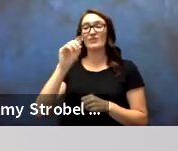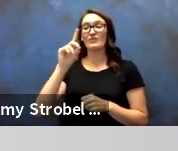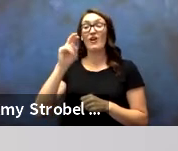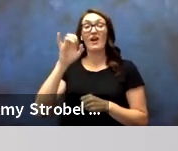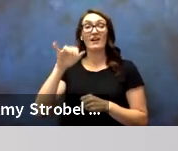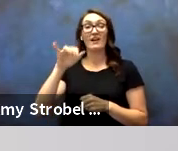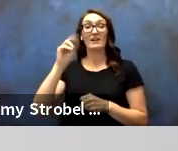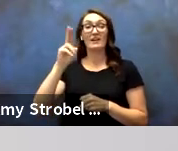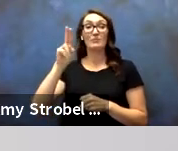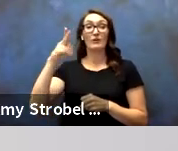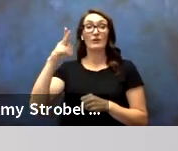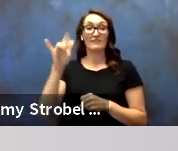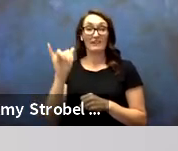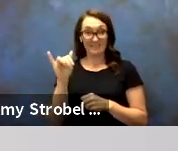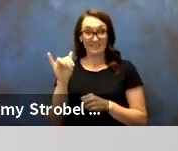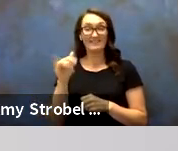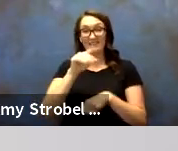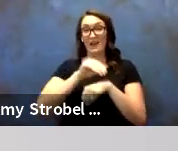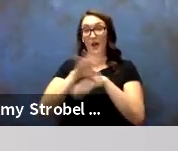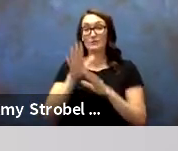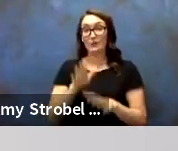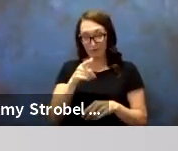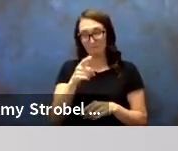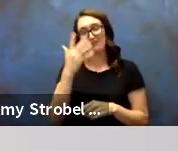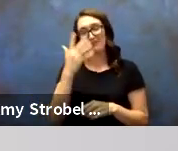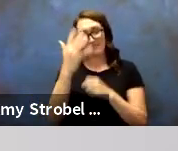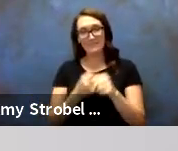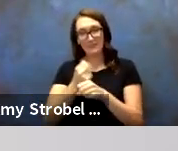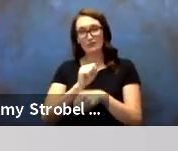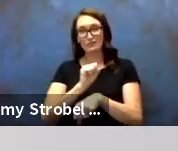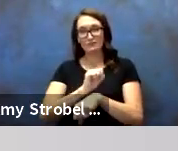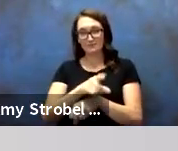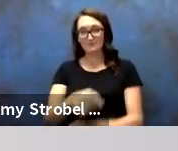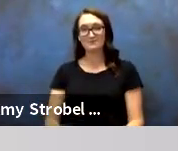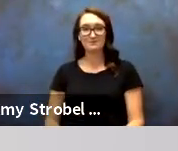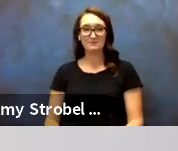Rodney Murphy, Counselor, 5 years of service.